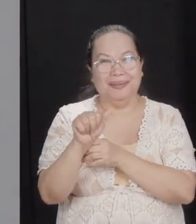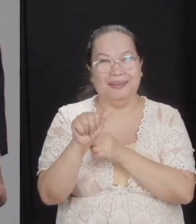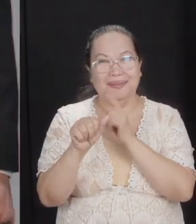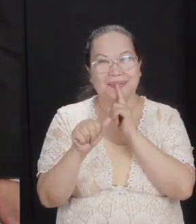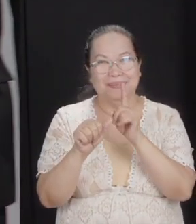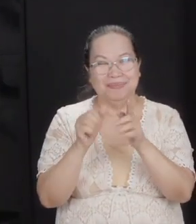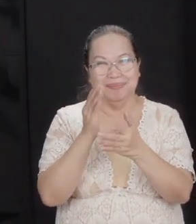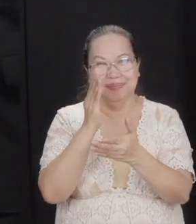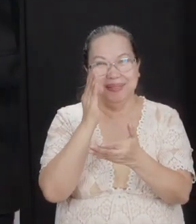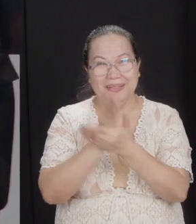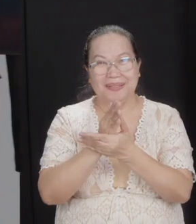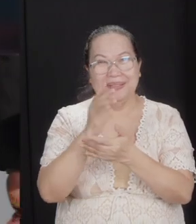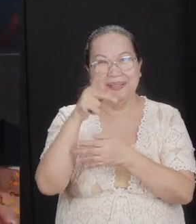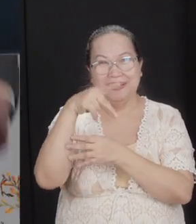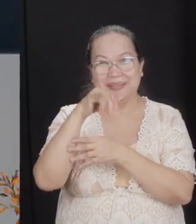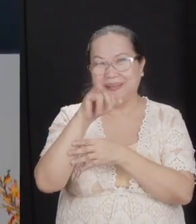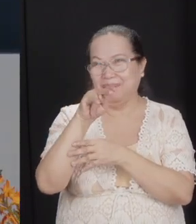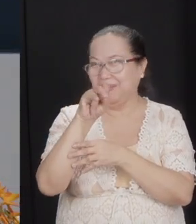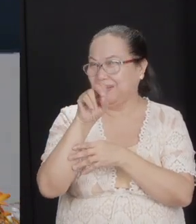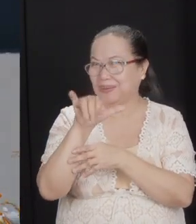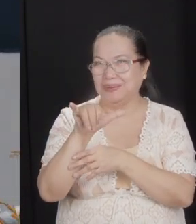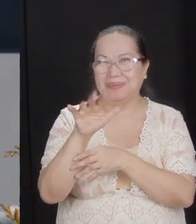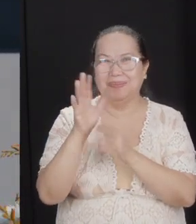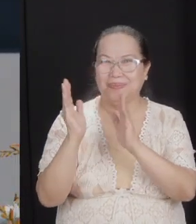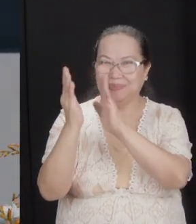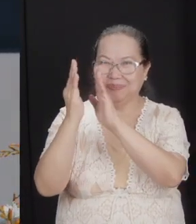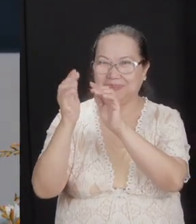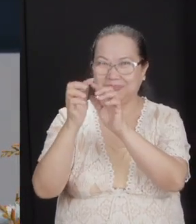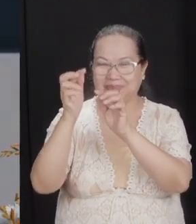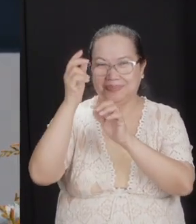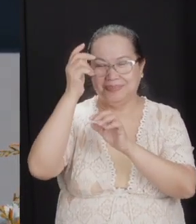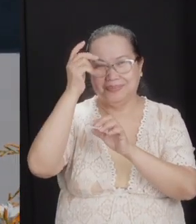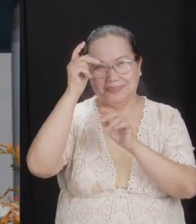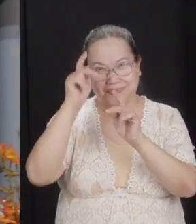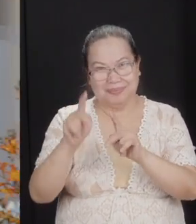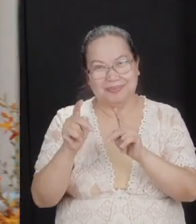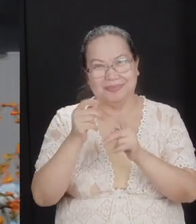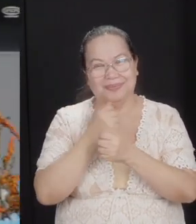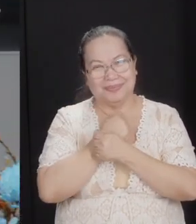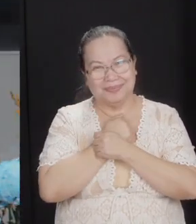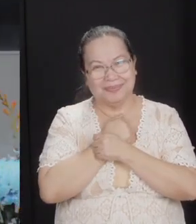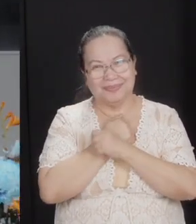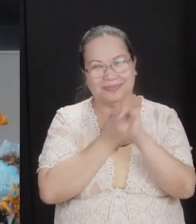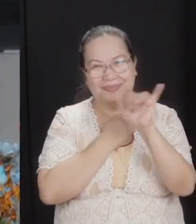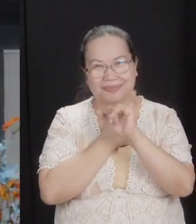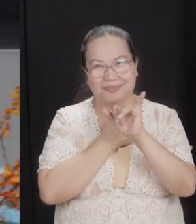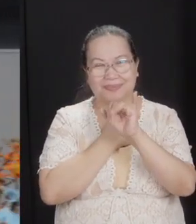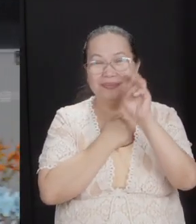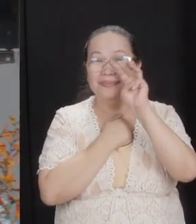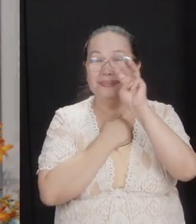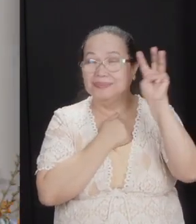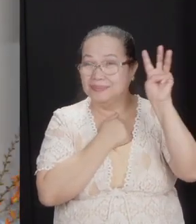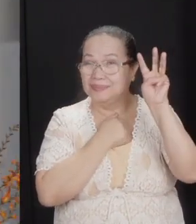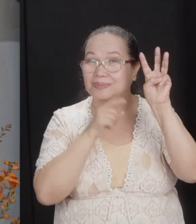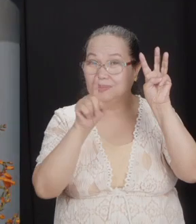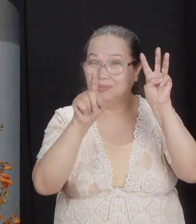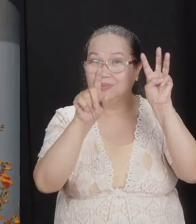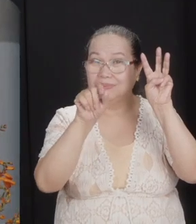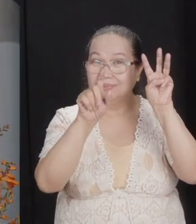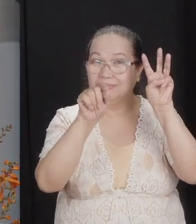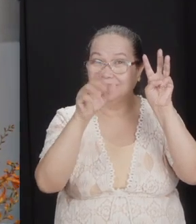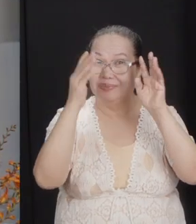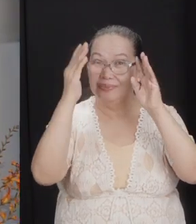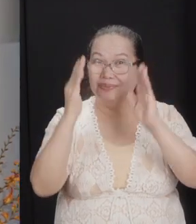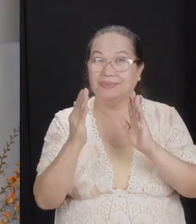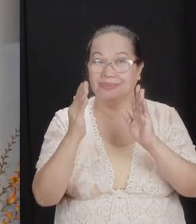Stop being Pinoy in that sin. Approach the person lovingly like the Western tribes did, but you do approach the